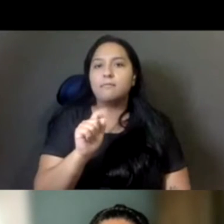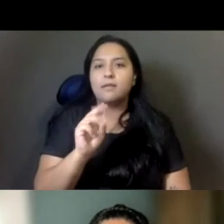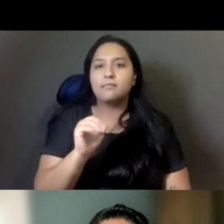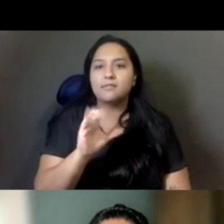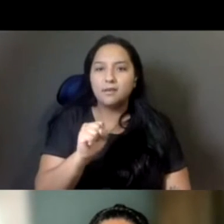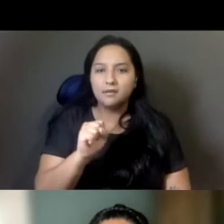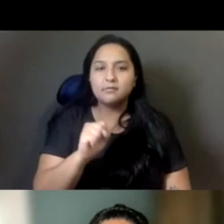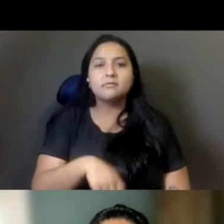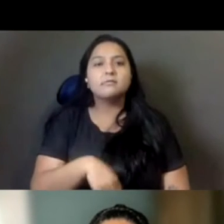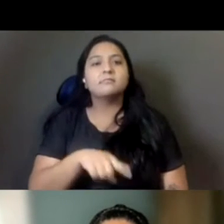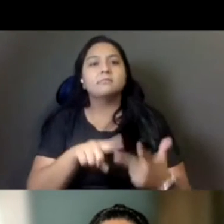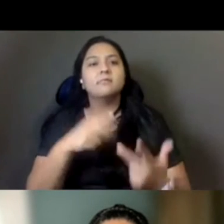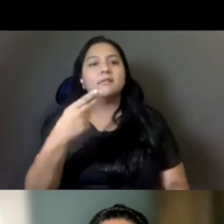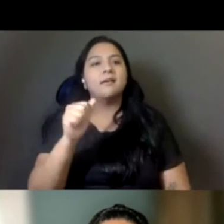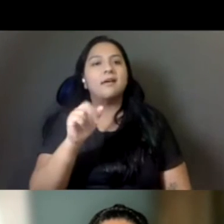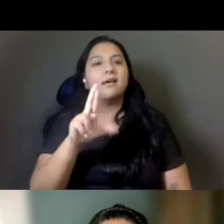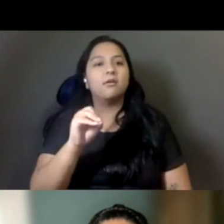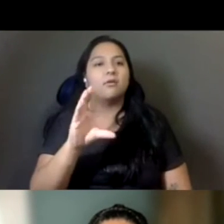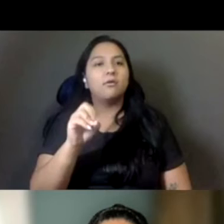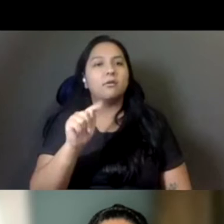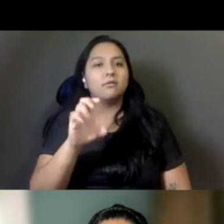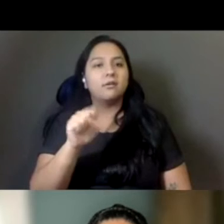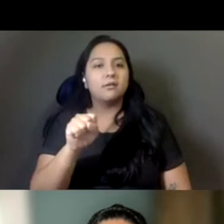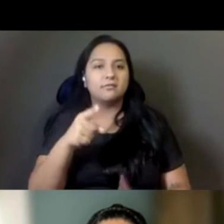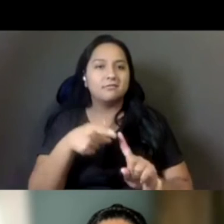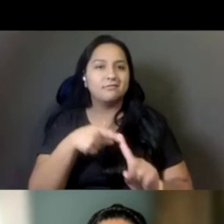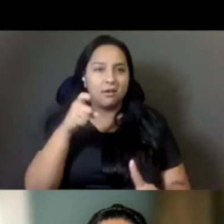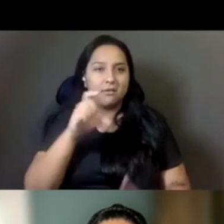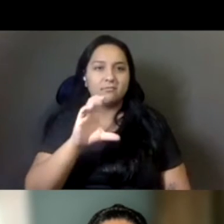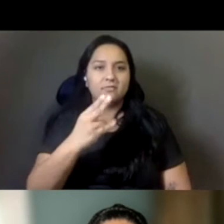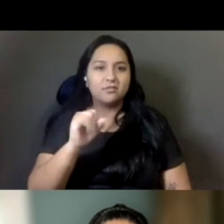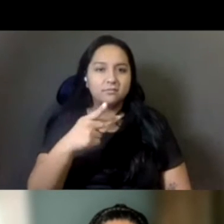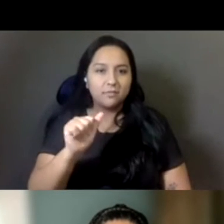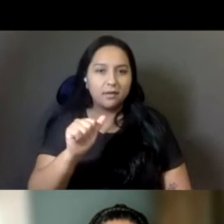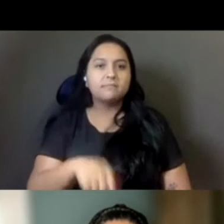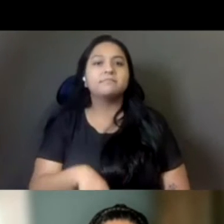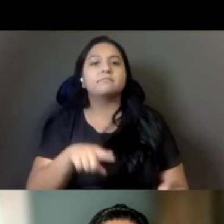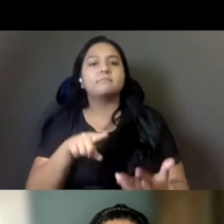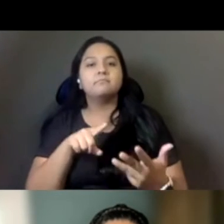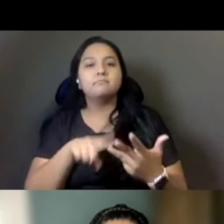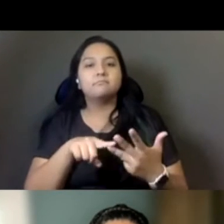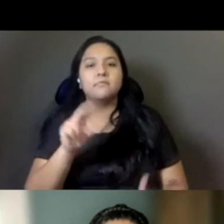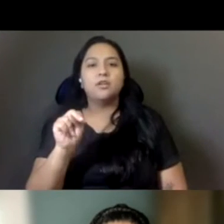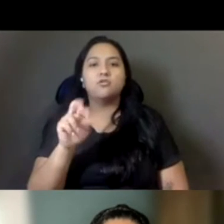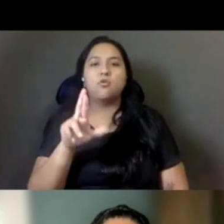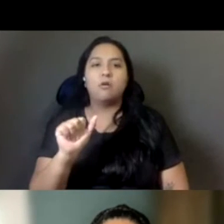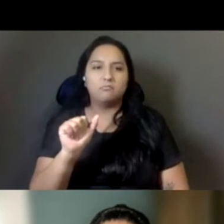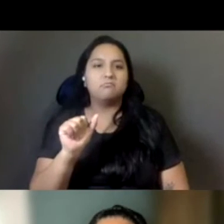from Chispa in the orange County and Vanya Quarles from Inland Empire United. So thank you all for speaking with us tonight.